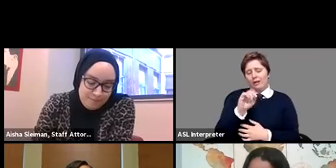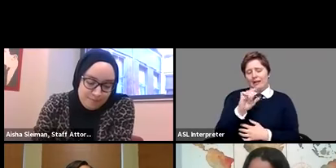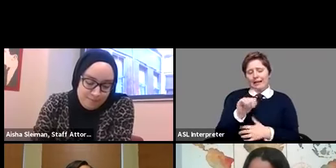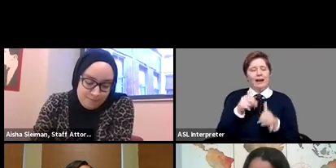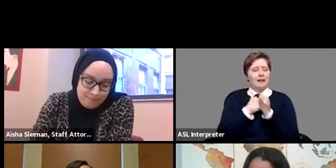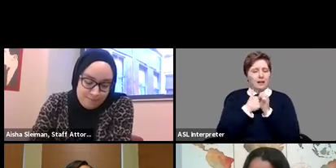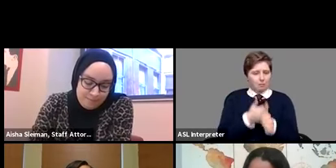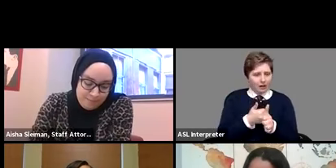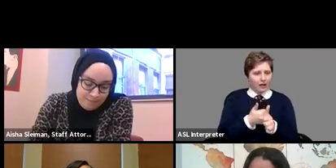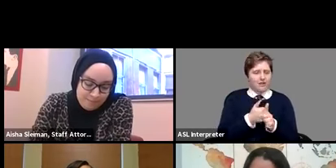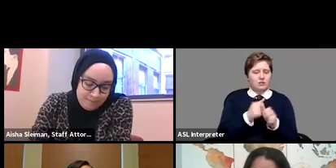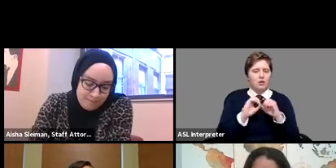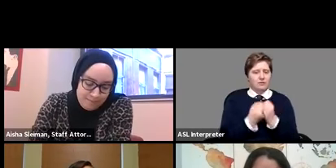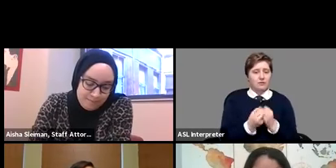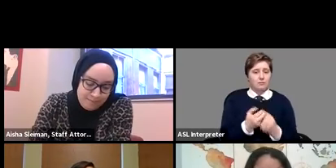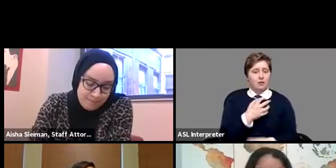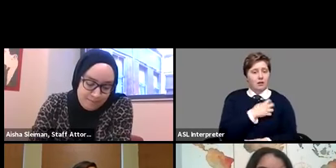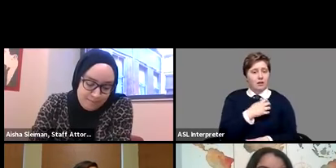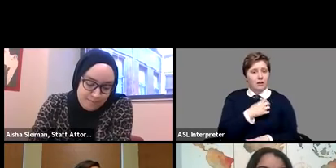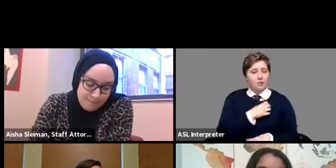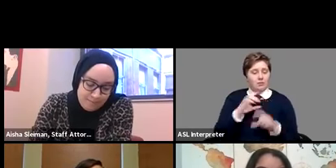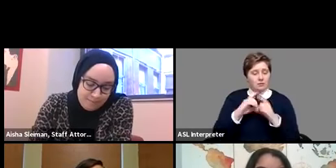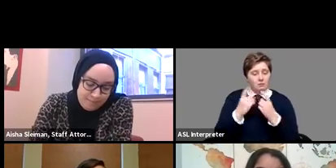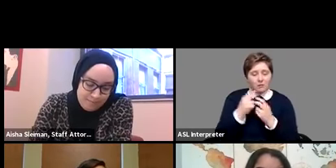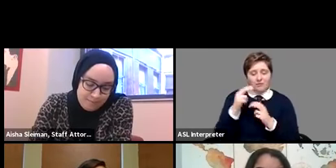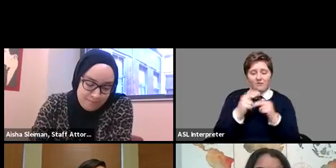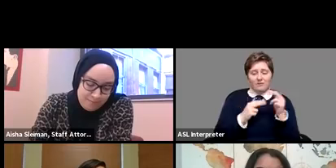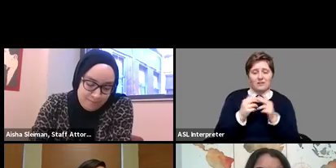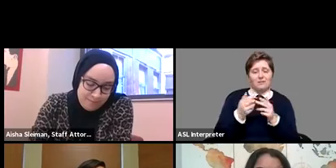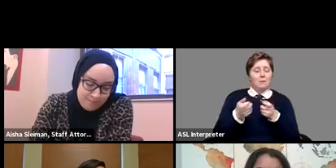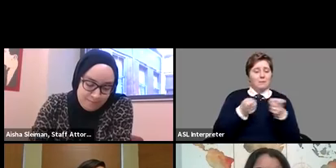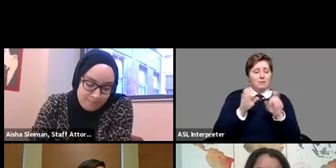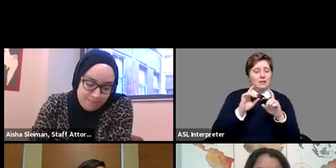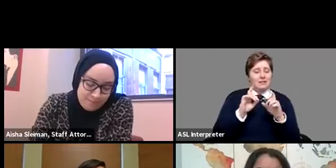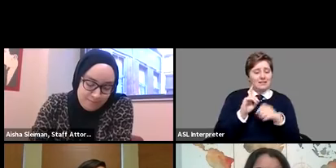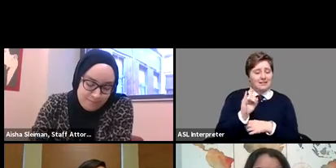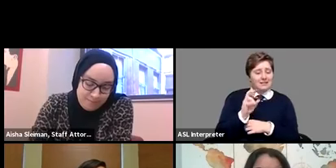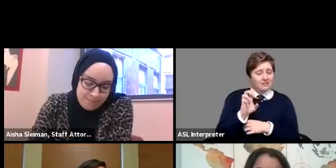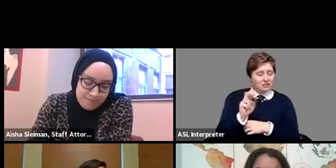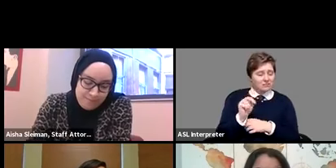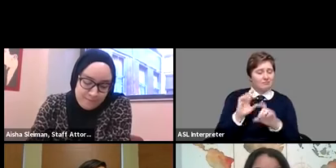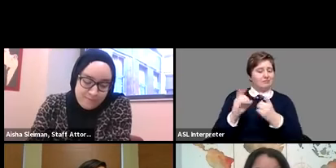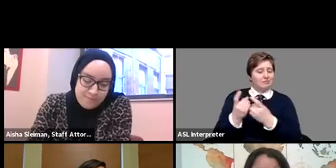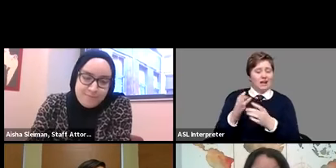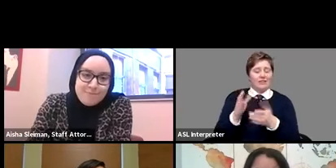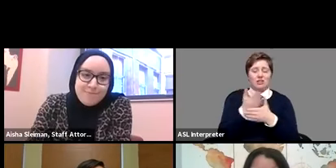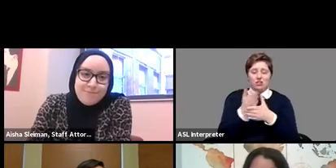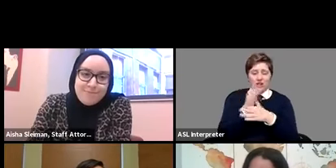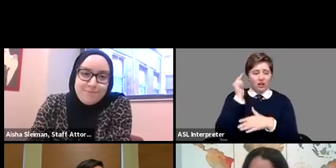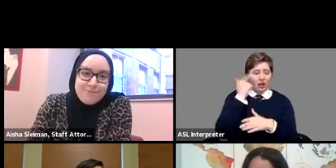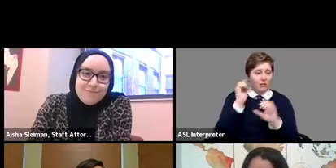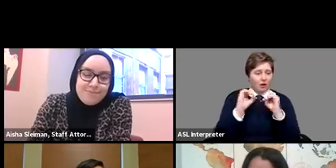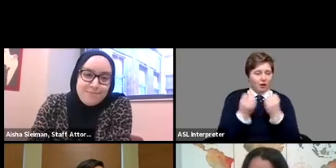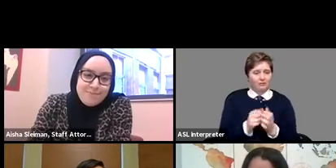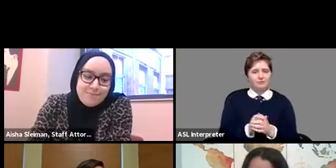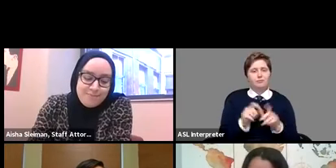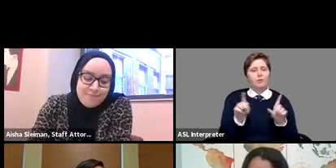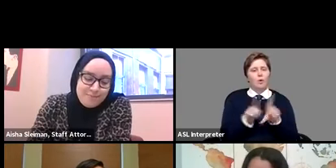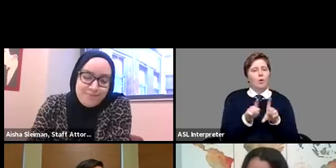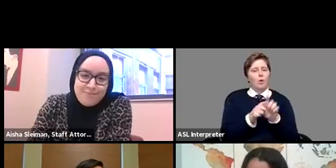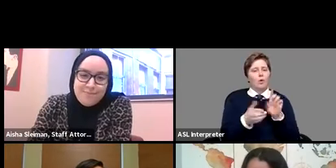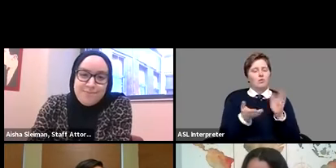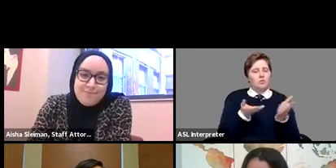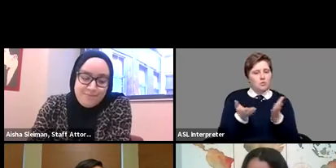police department facilities management division and the shared government office she also served